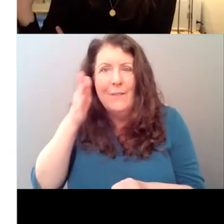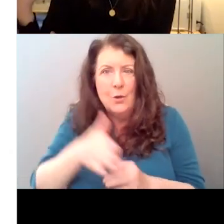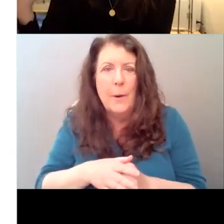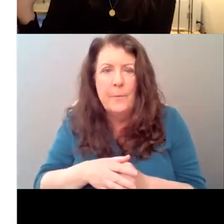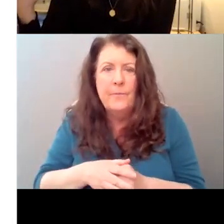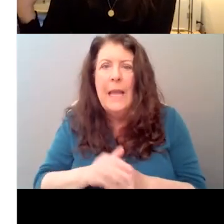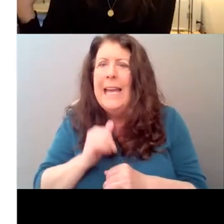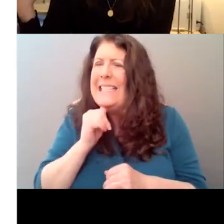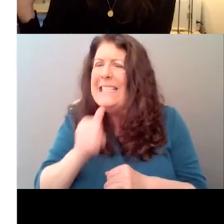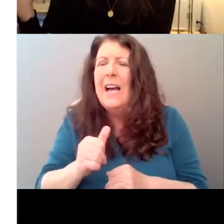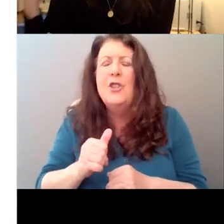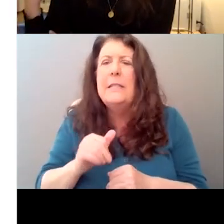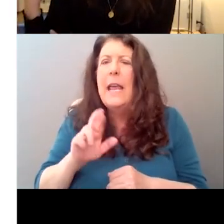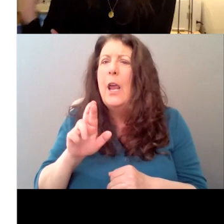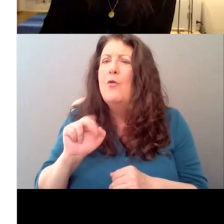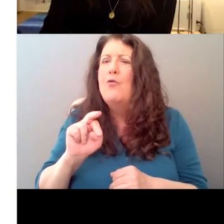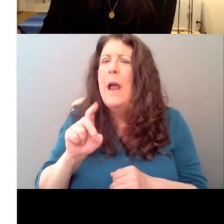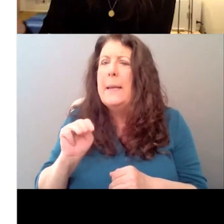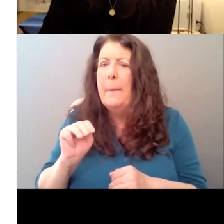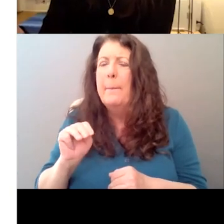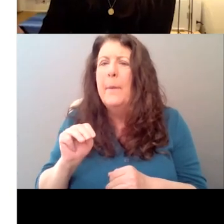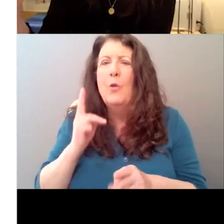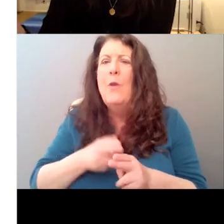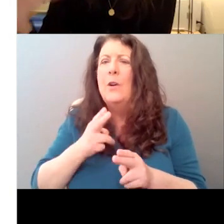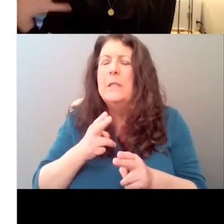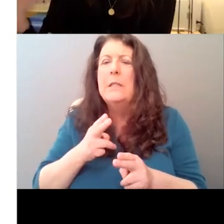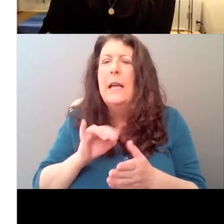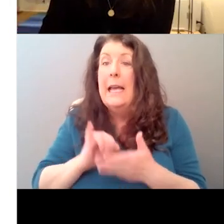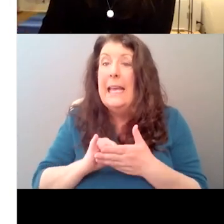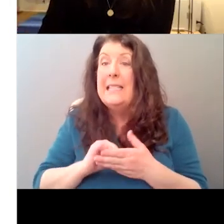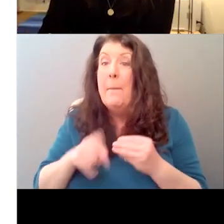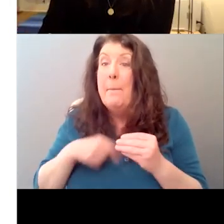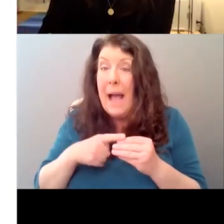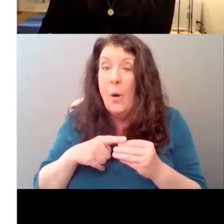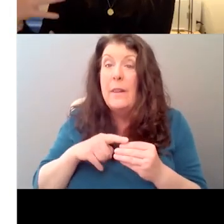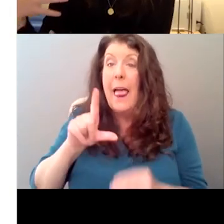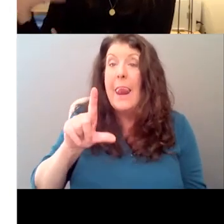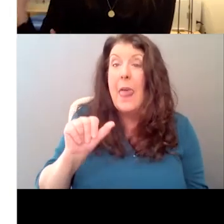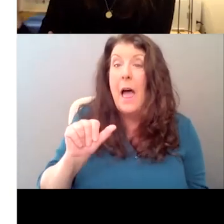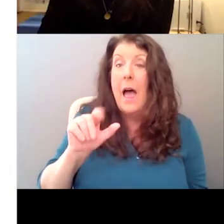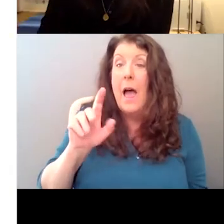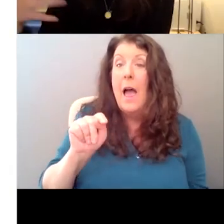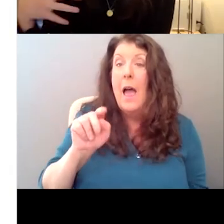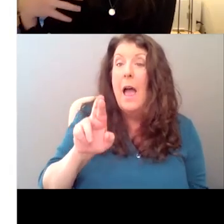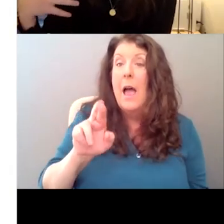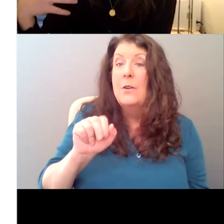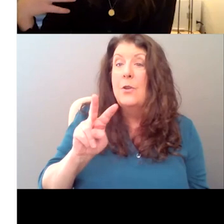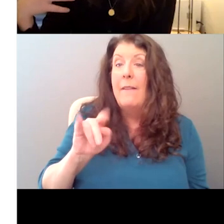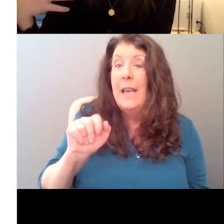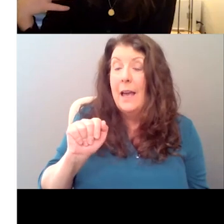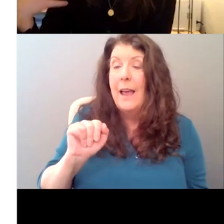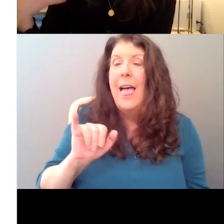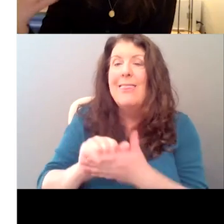It's about the fact that La Traviata, which is the opera that they go see in Pretty Woman and is about a prostitute. And,